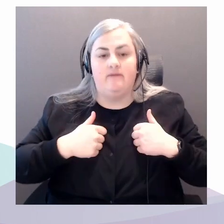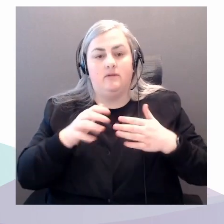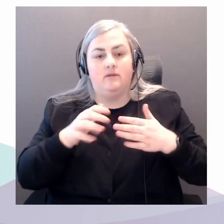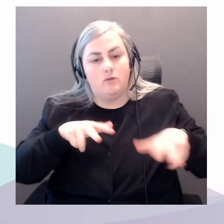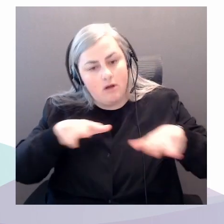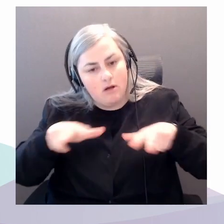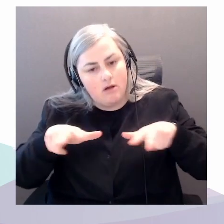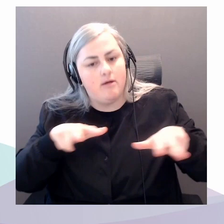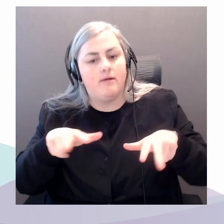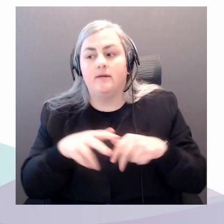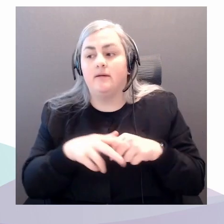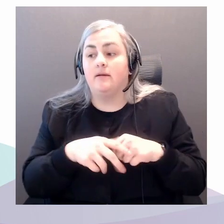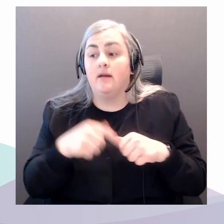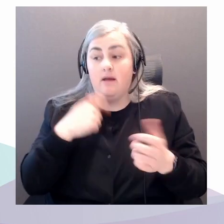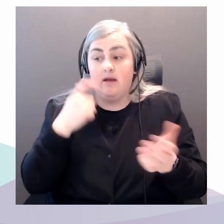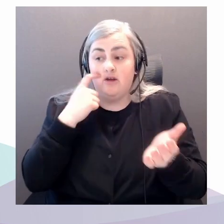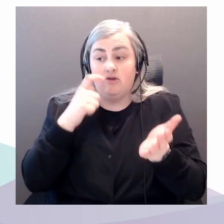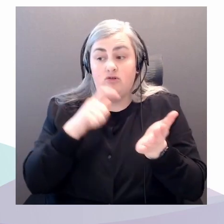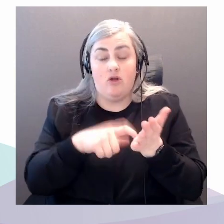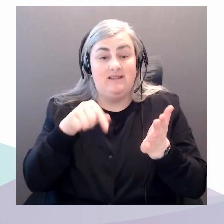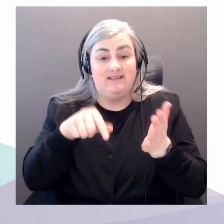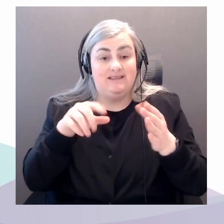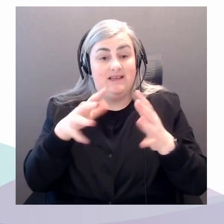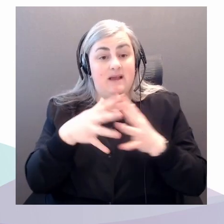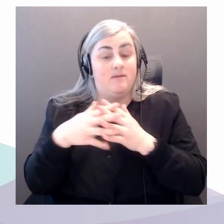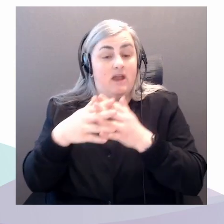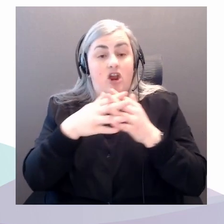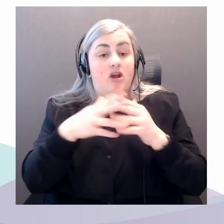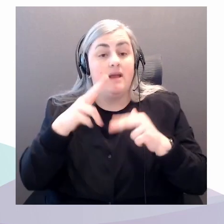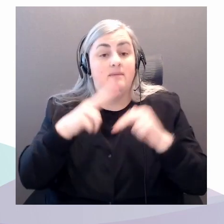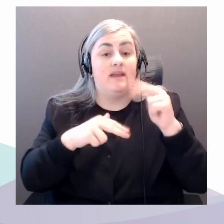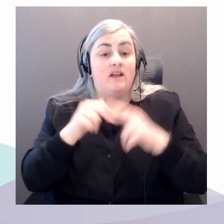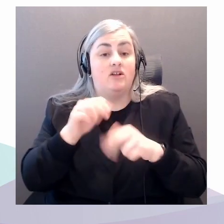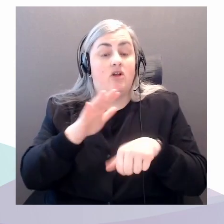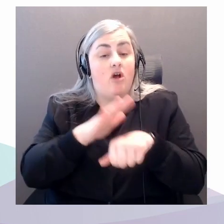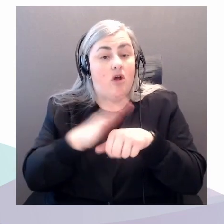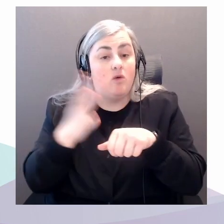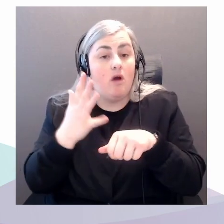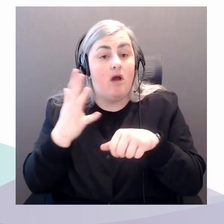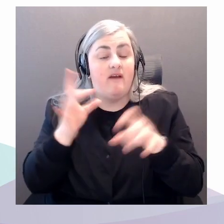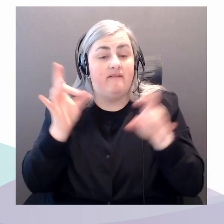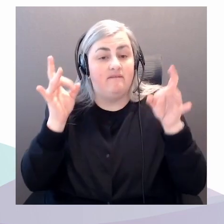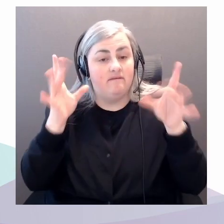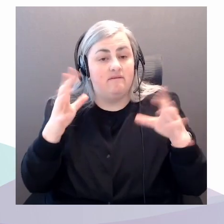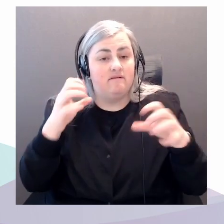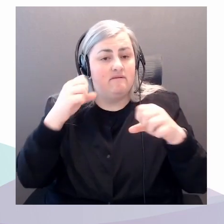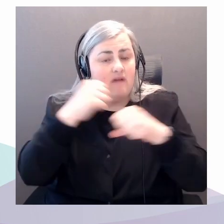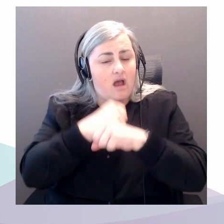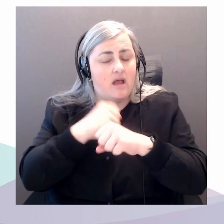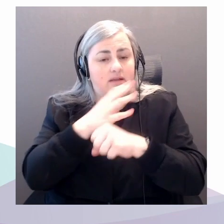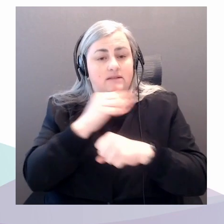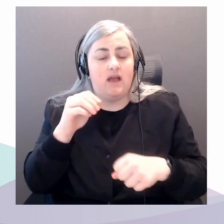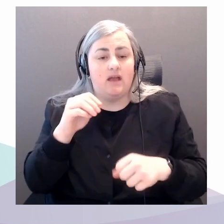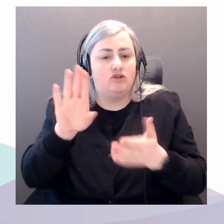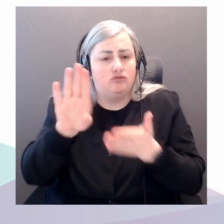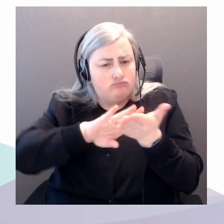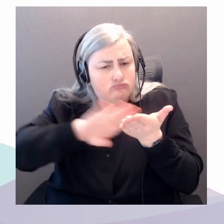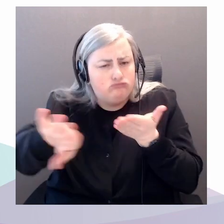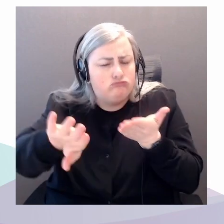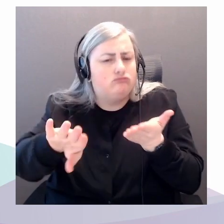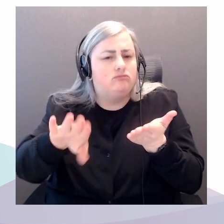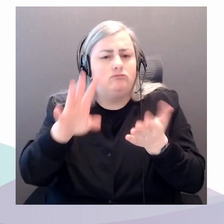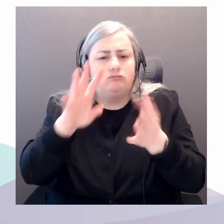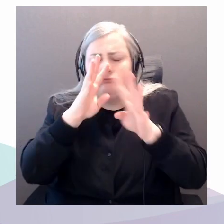are built on violence and erasure, and we bring these histories with us when we enter any room,